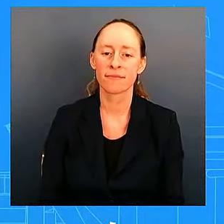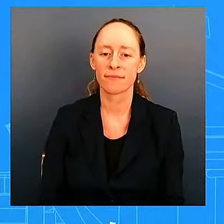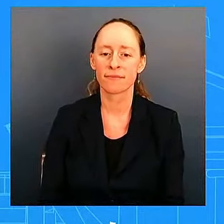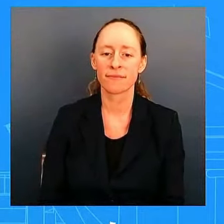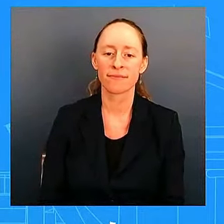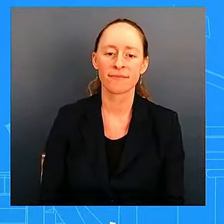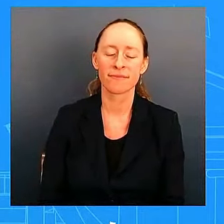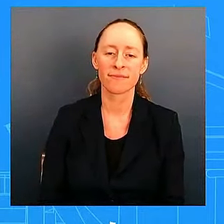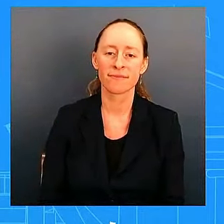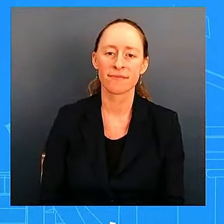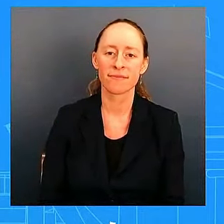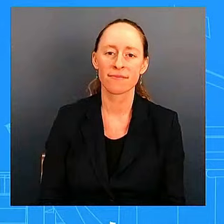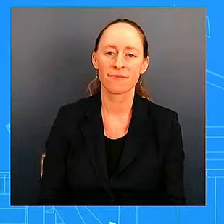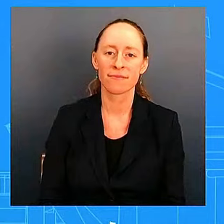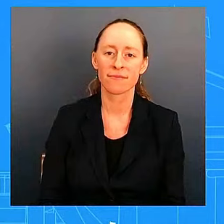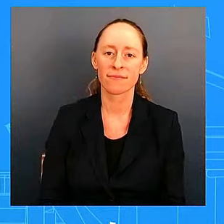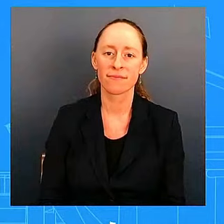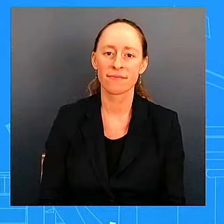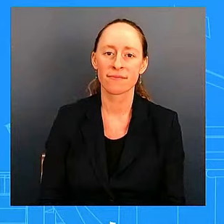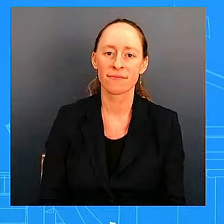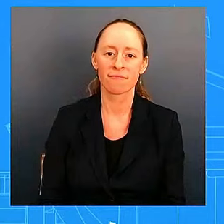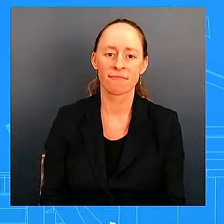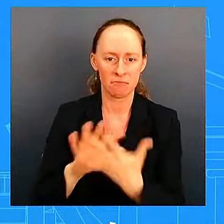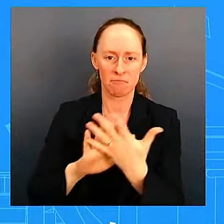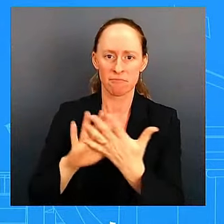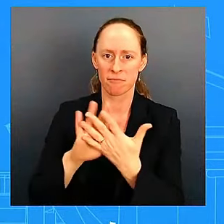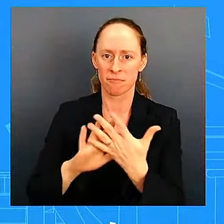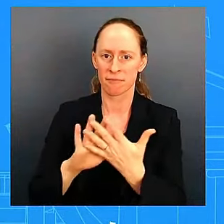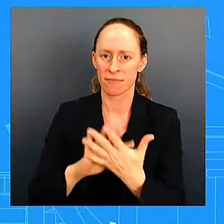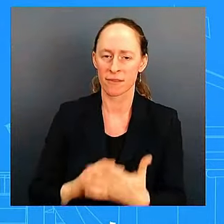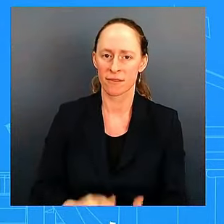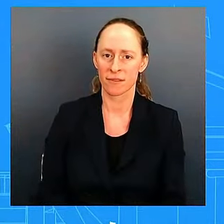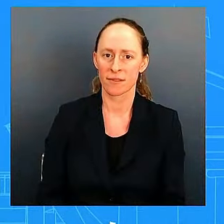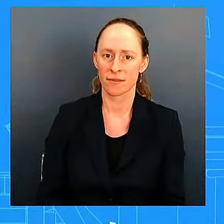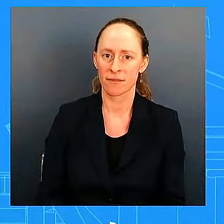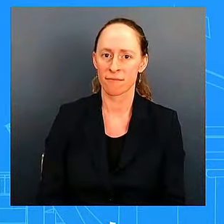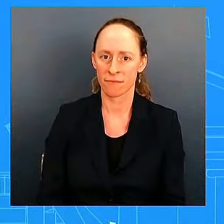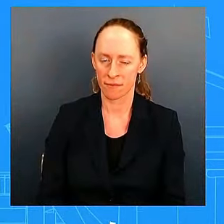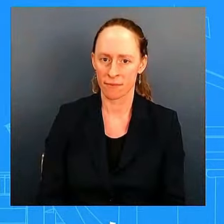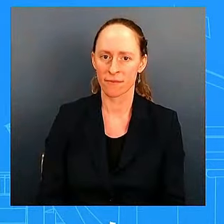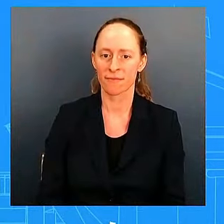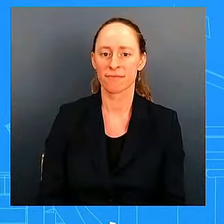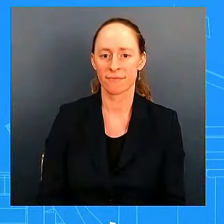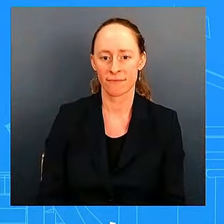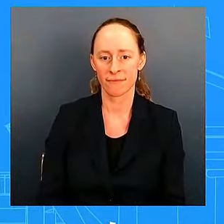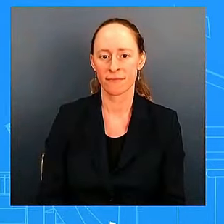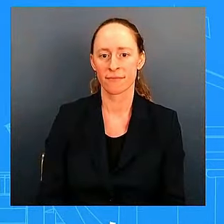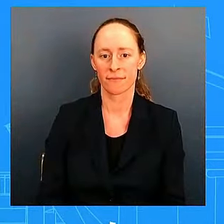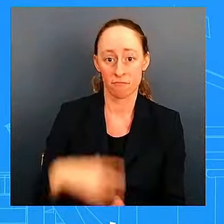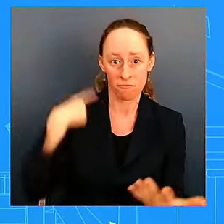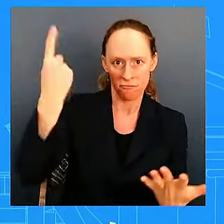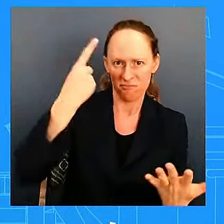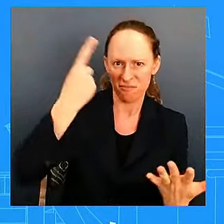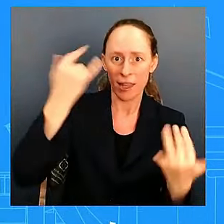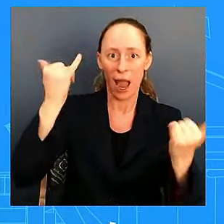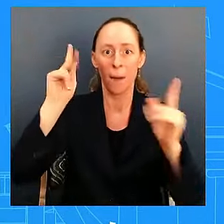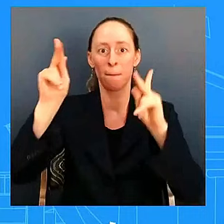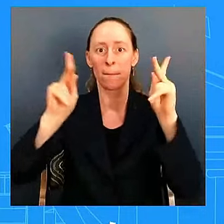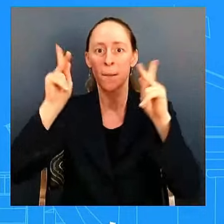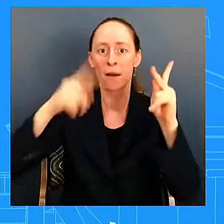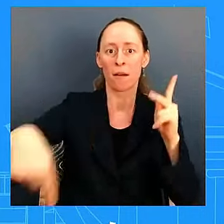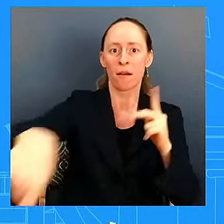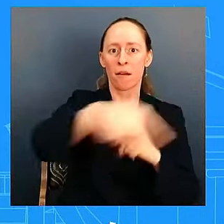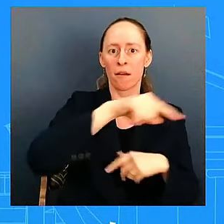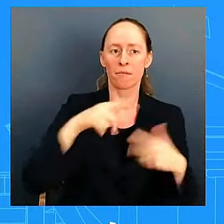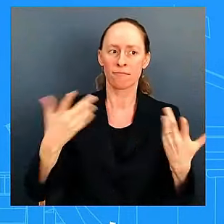should they be expecting to wait now to access you know their base needs you know power water food shelter until the federal government can